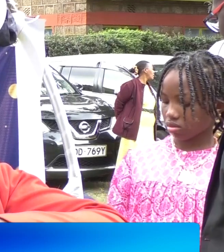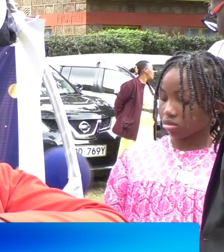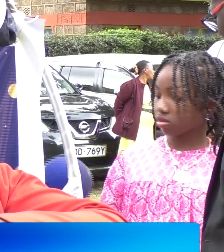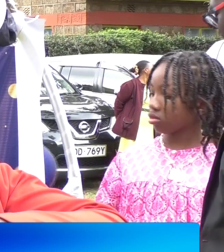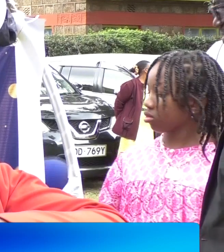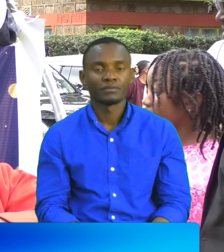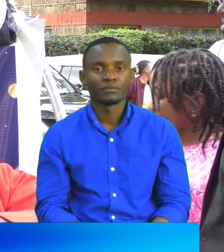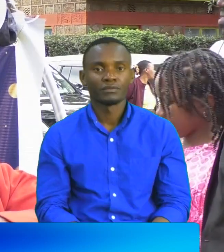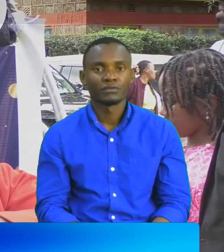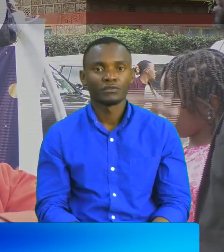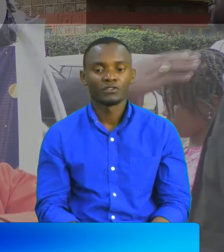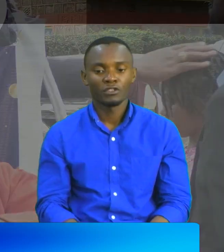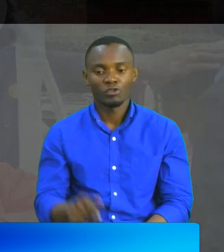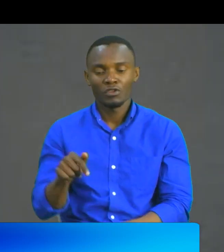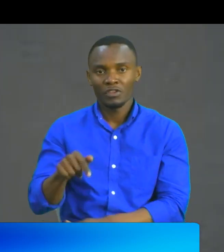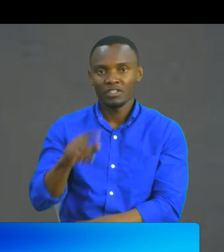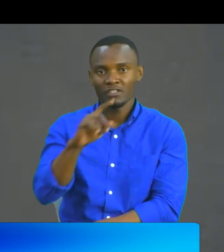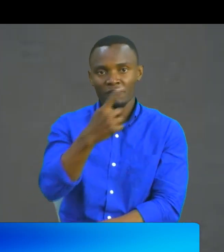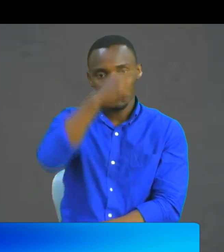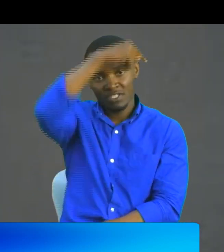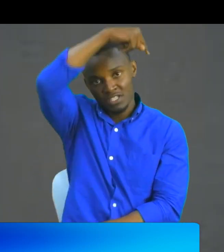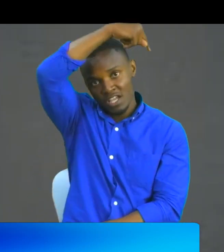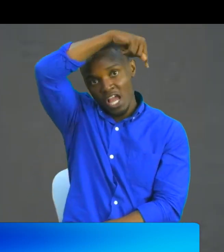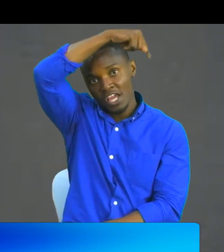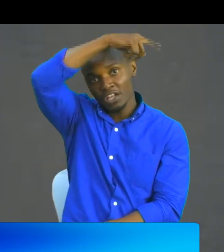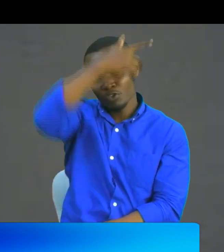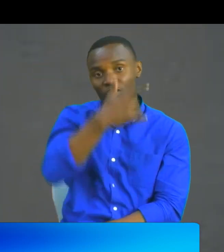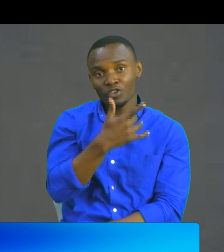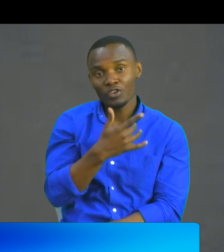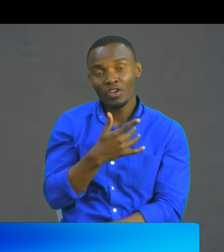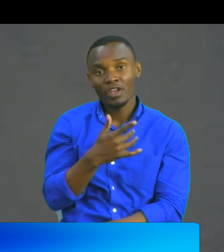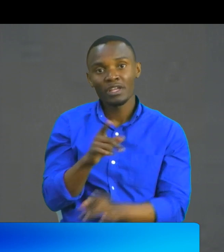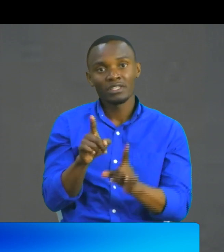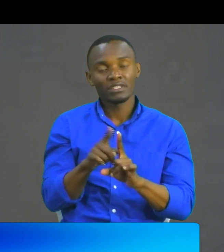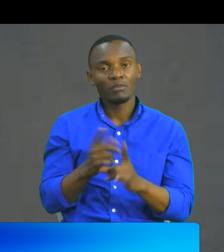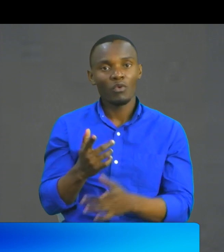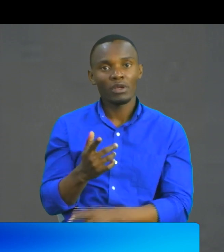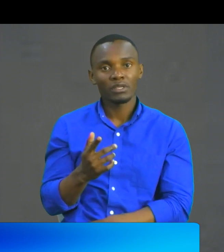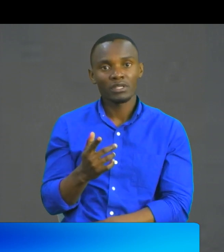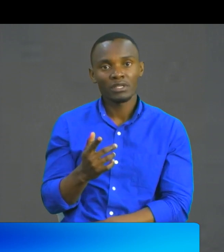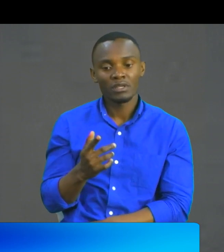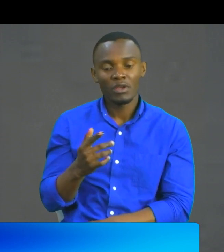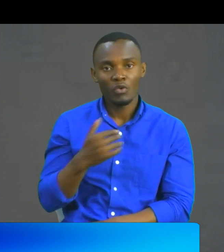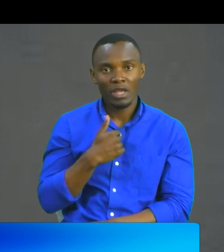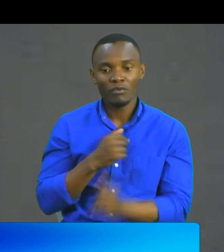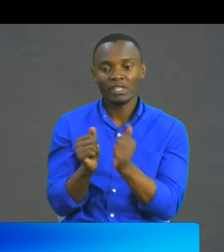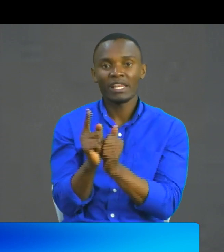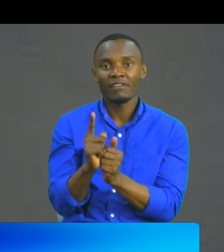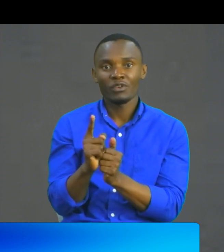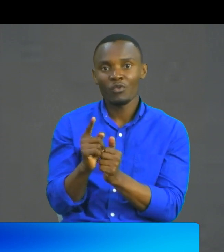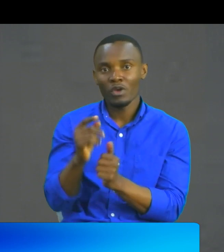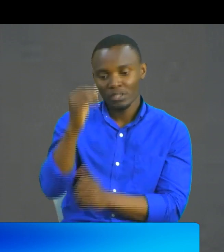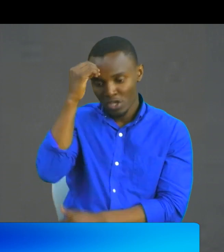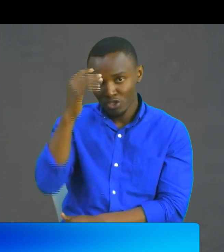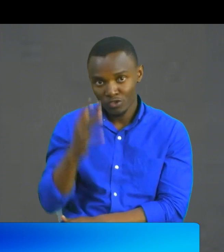This is the first graduation of its kind and the year 11 have been 11 students and